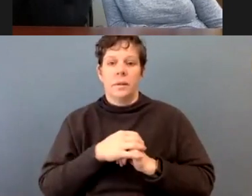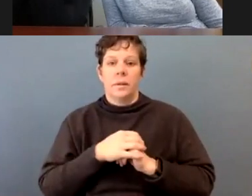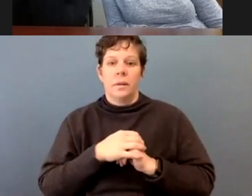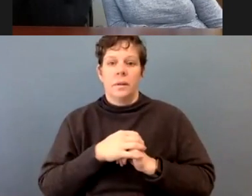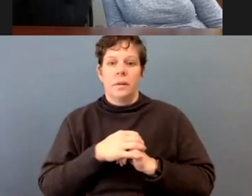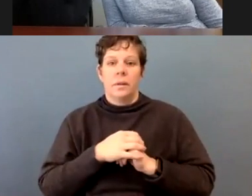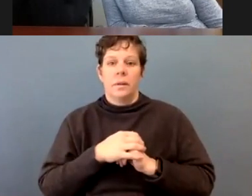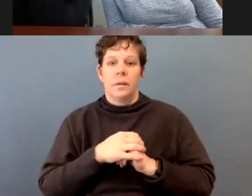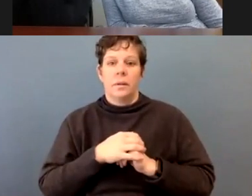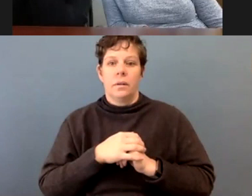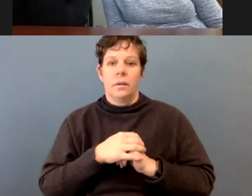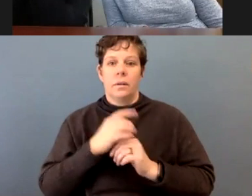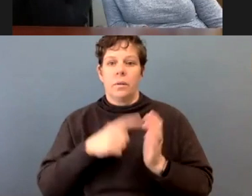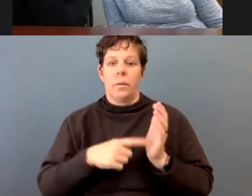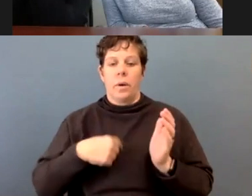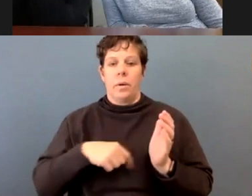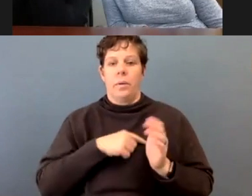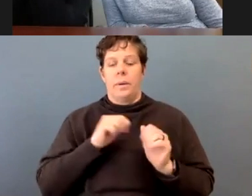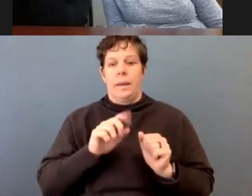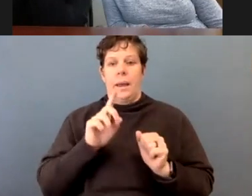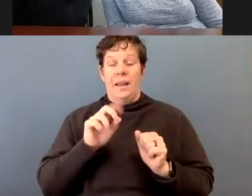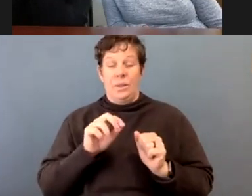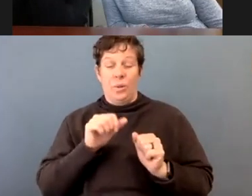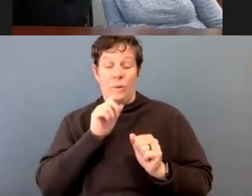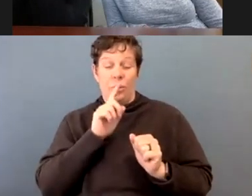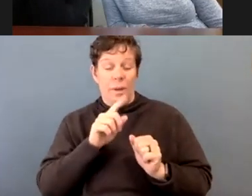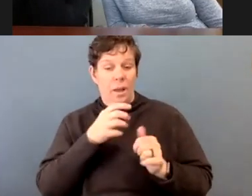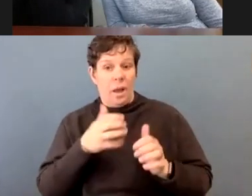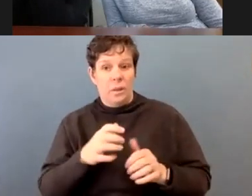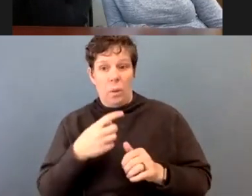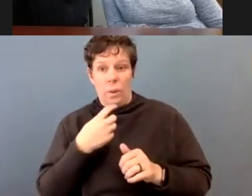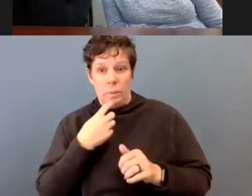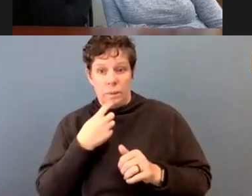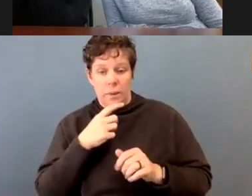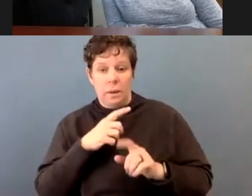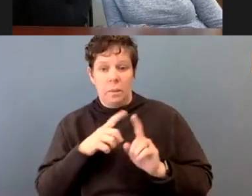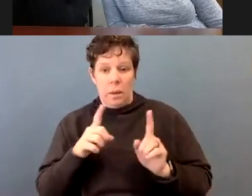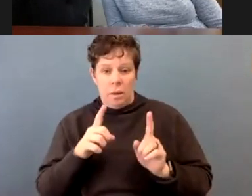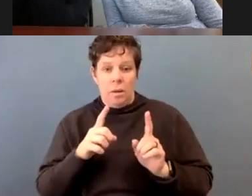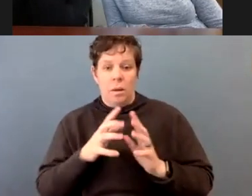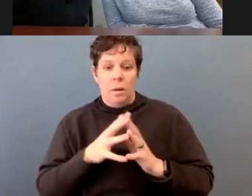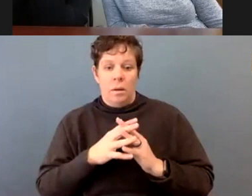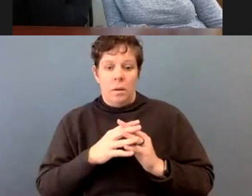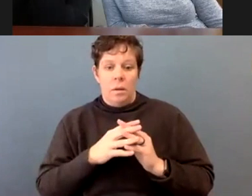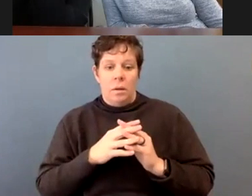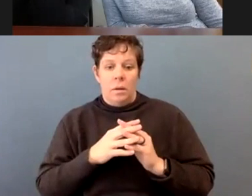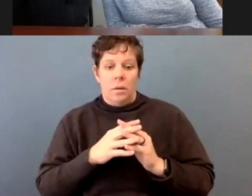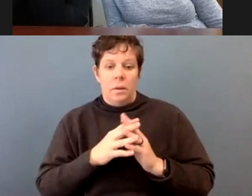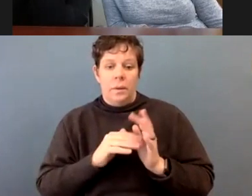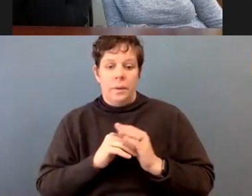hate to say this because one of the